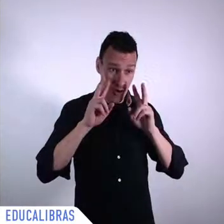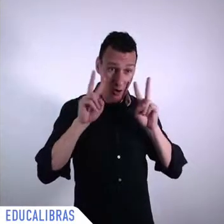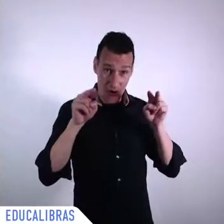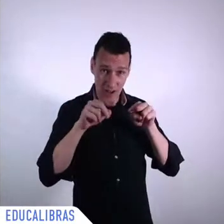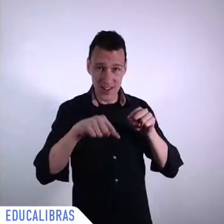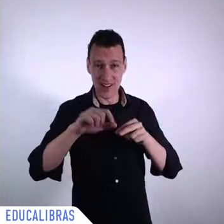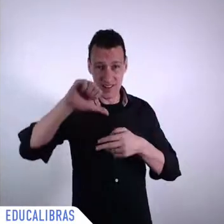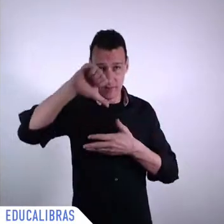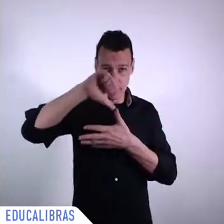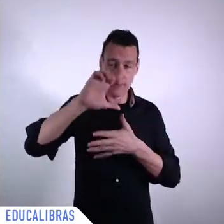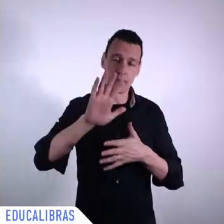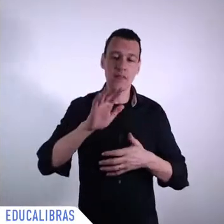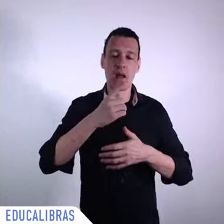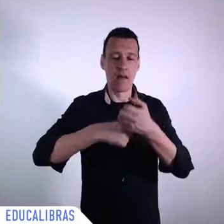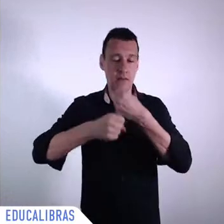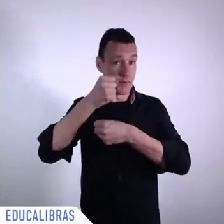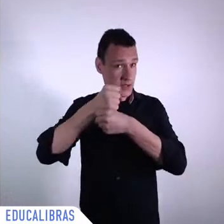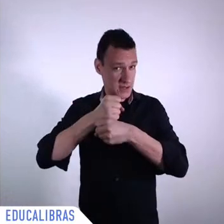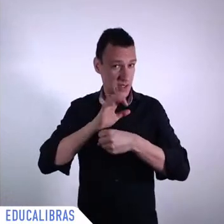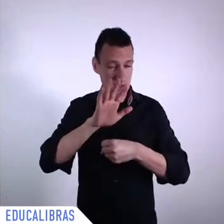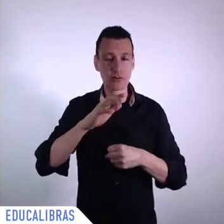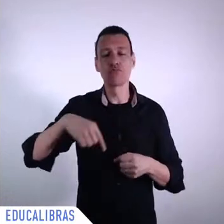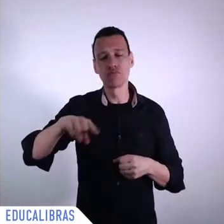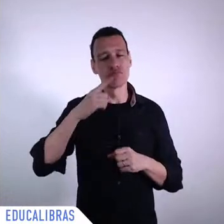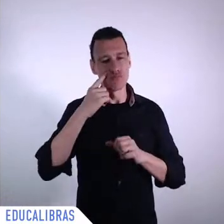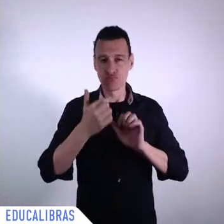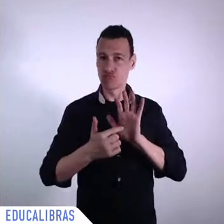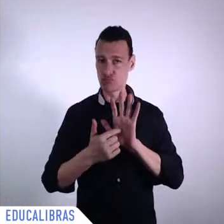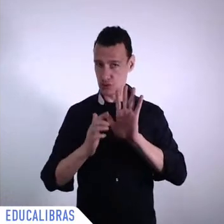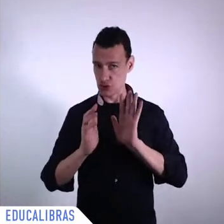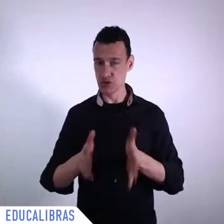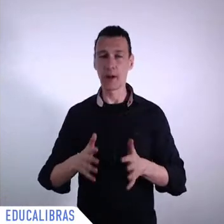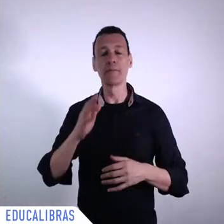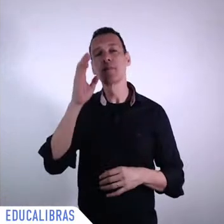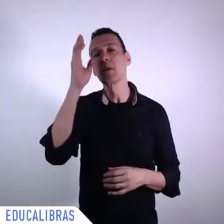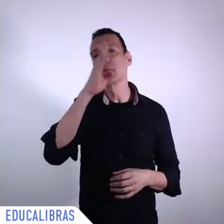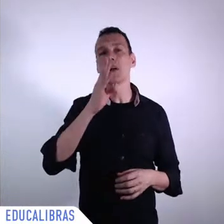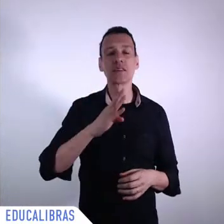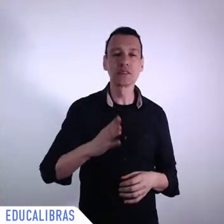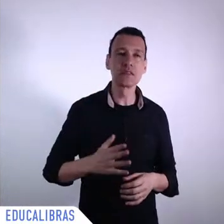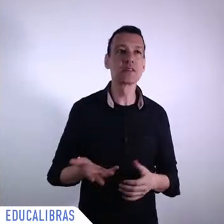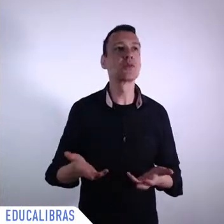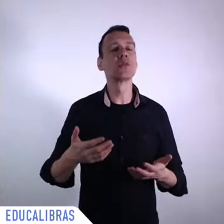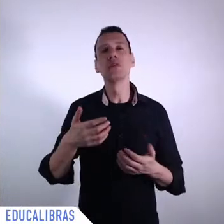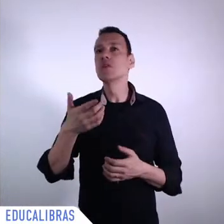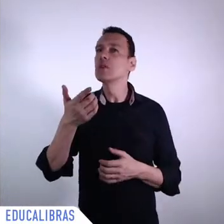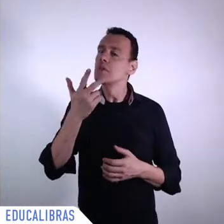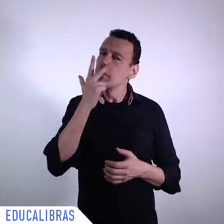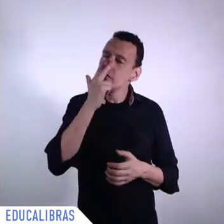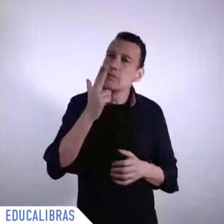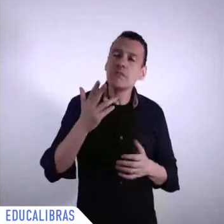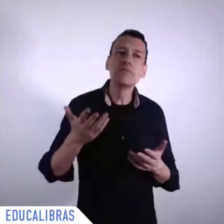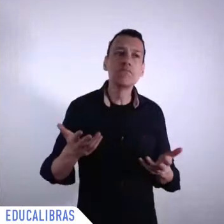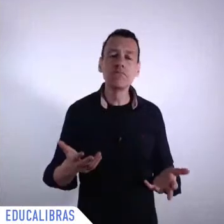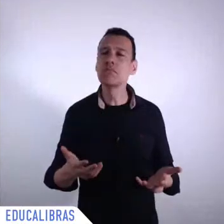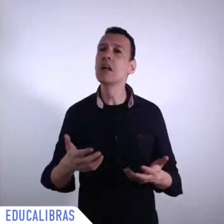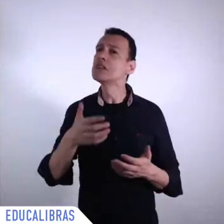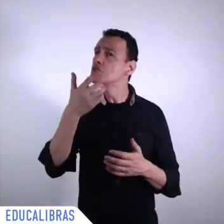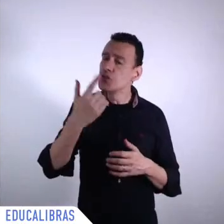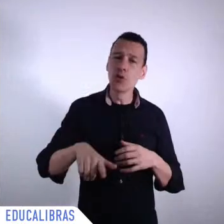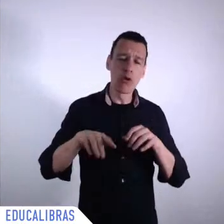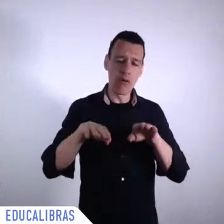having the highest Gini coefficient 0.54 in Latin America right and also